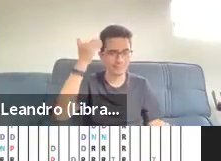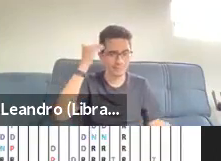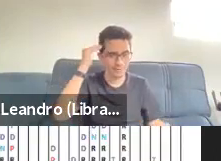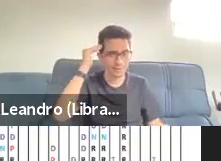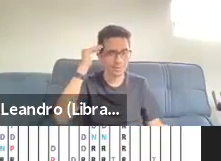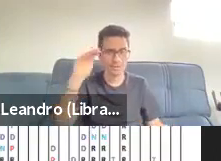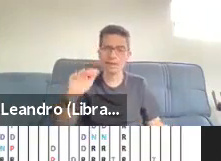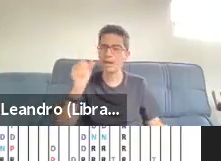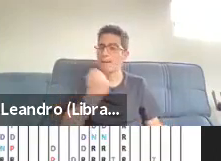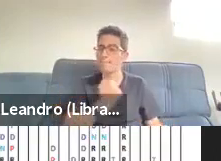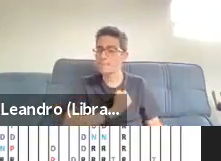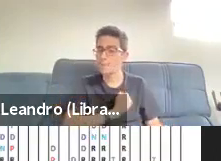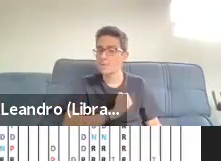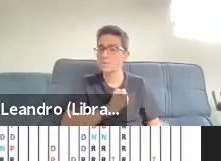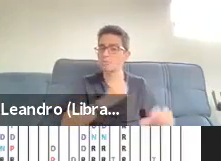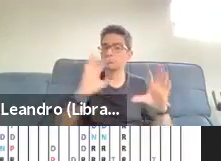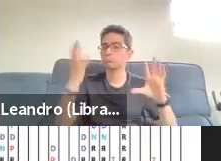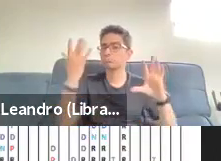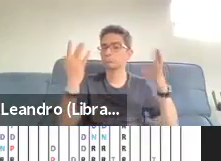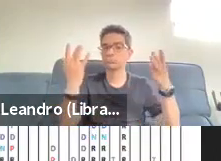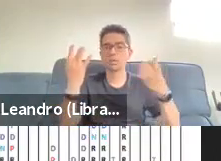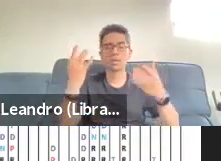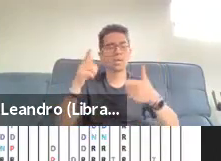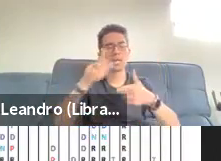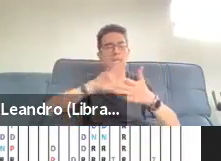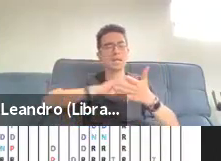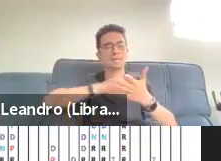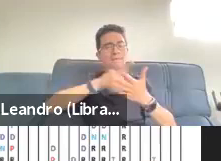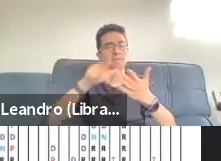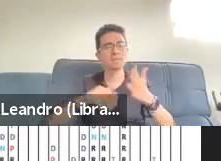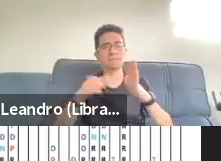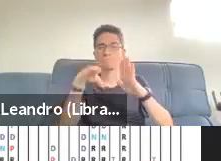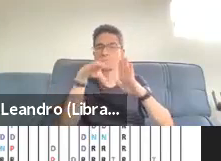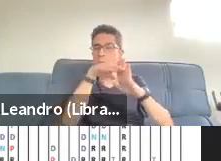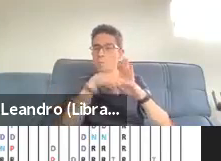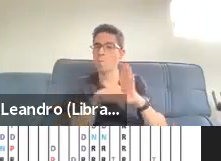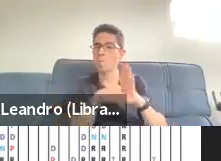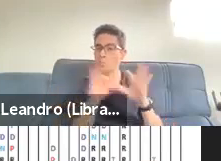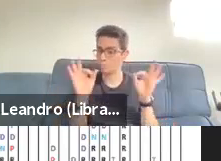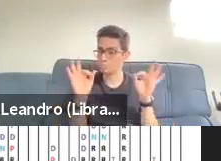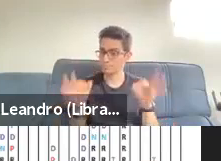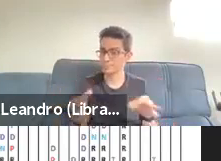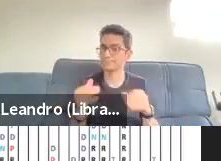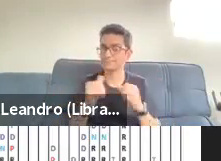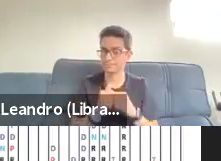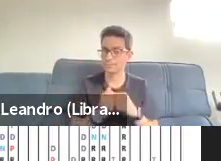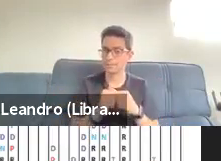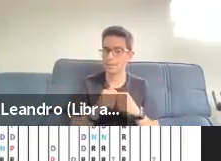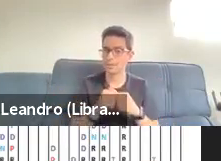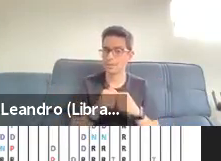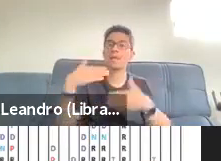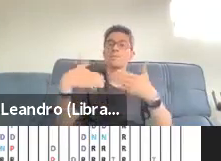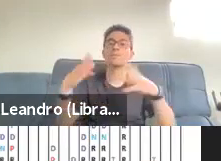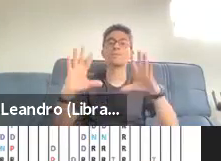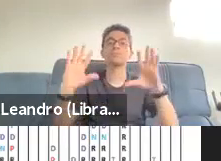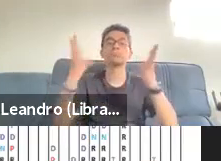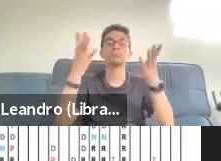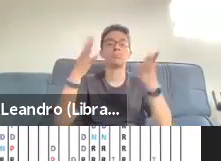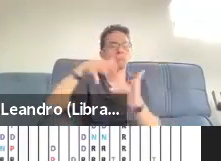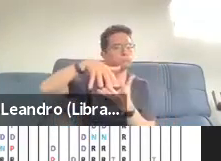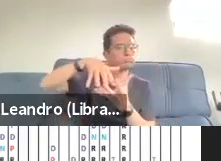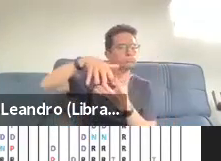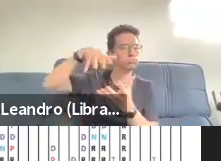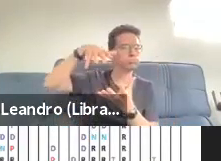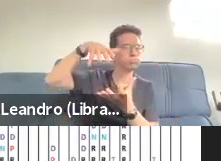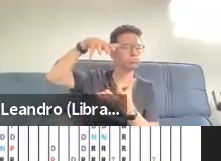get to see them stack up on that page. So across in the top one here is Artemisia. So on page one, you can see